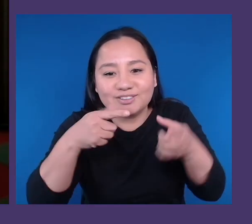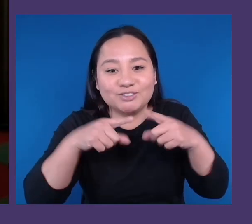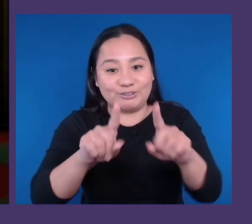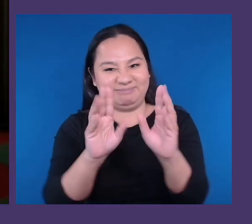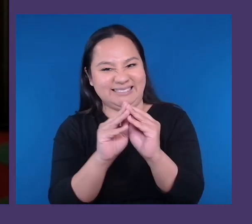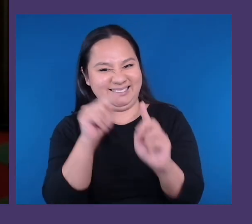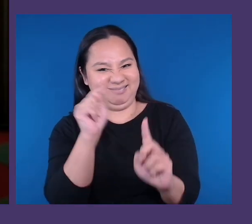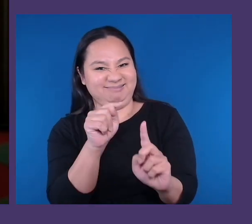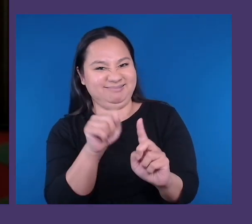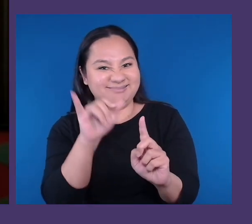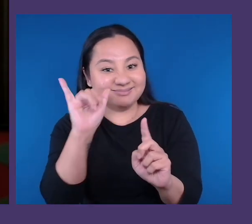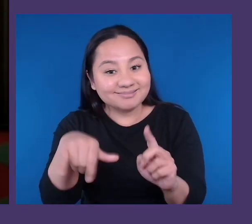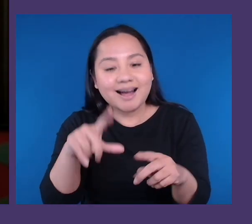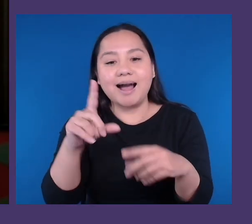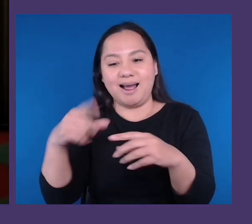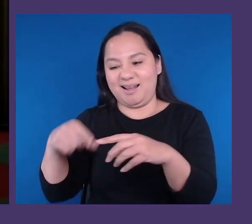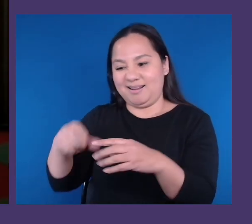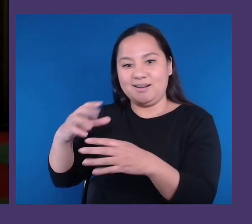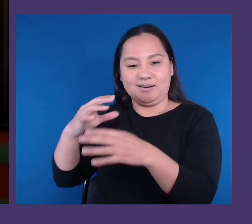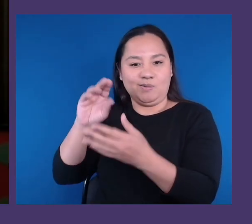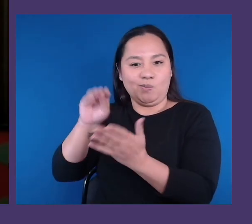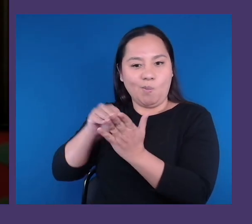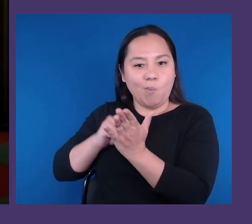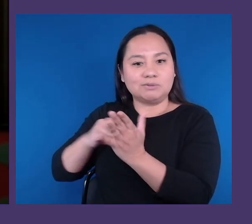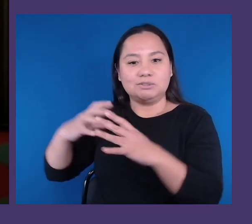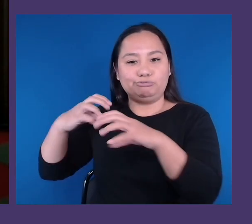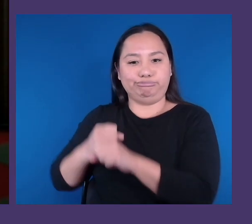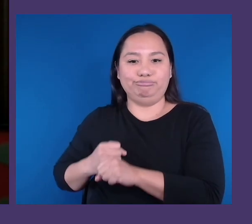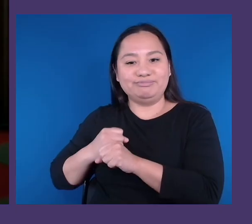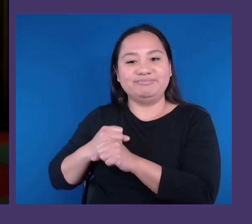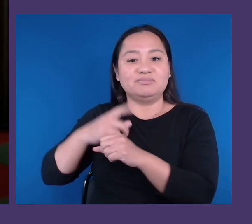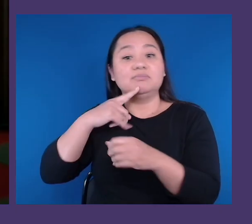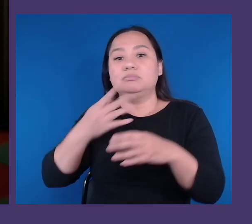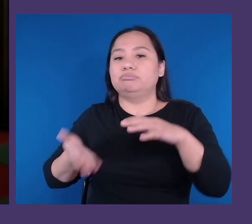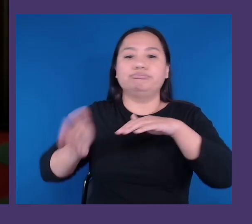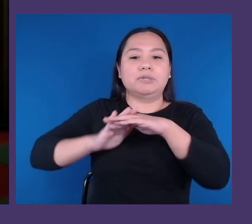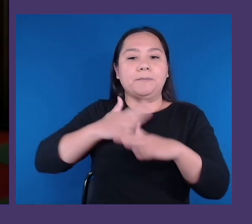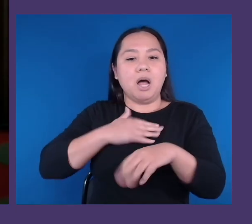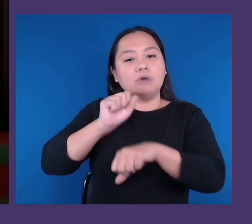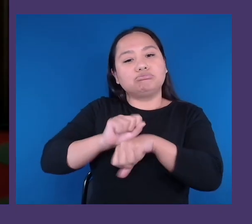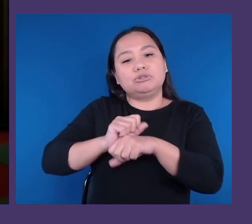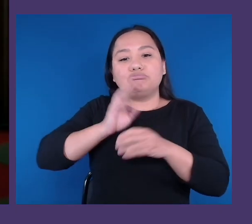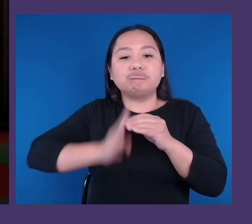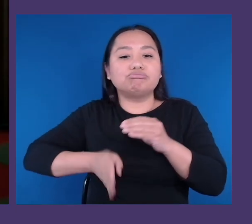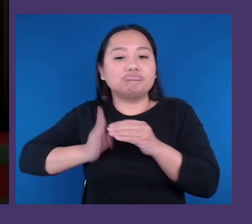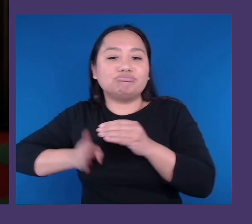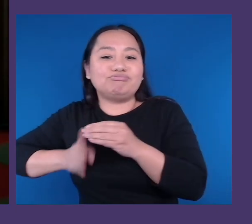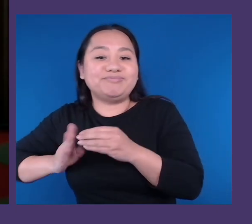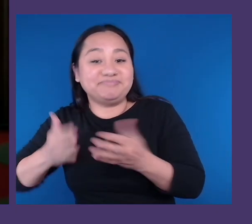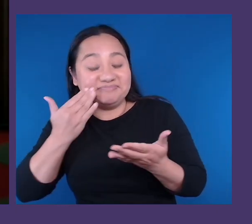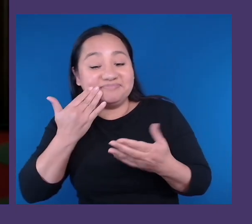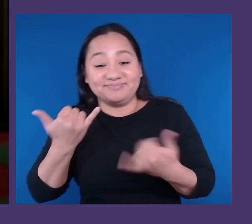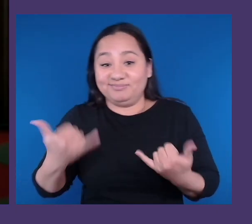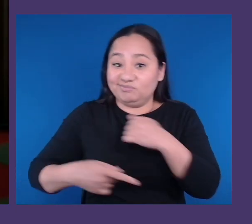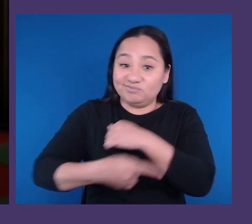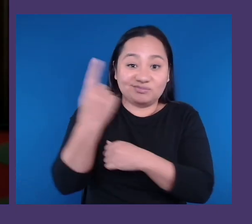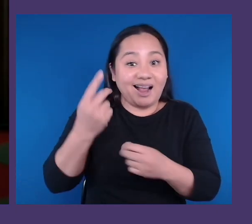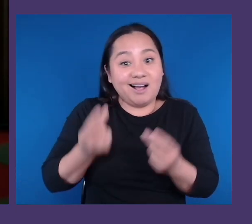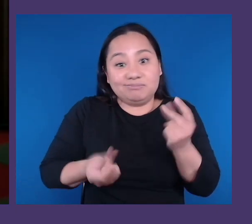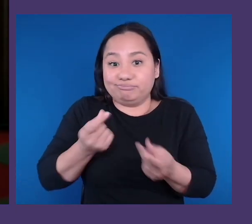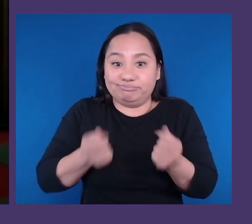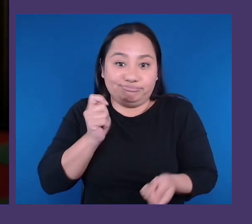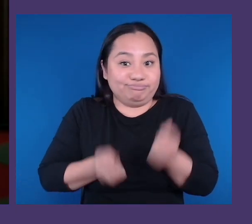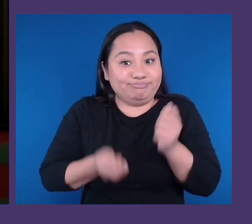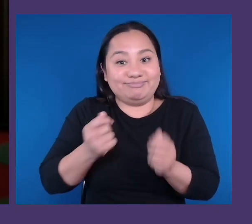rapidly evolving tech landscape, you need divergent thinkers to help drive innovation and give your business a competitive